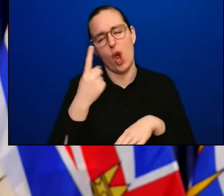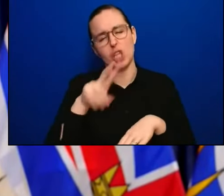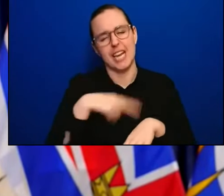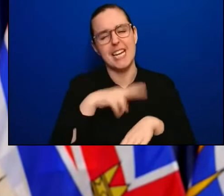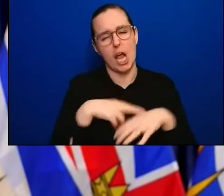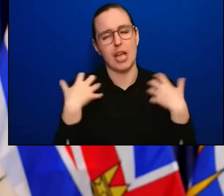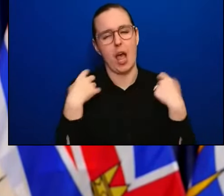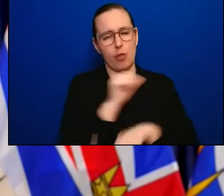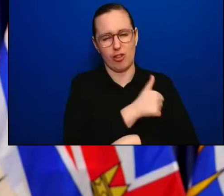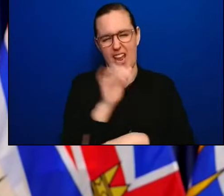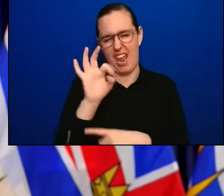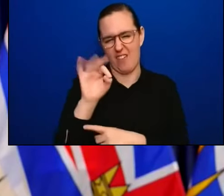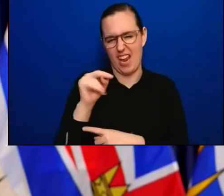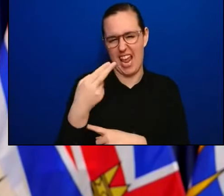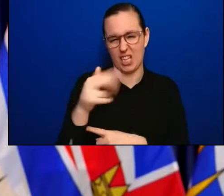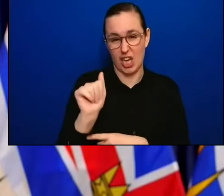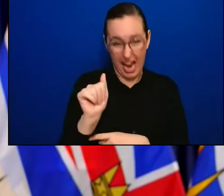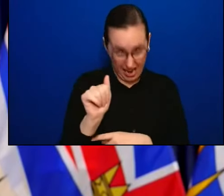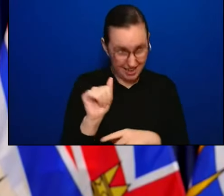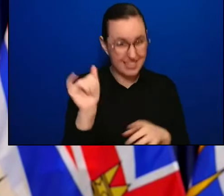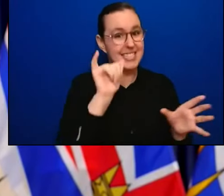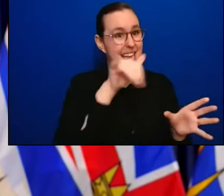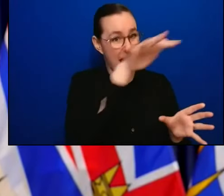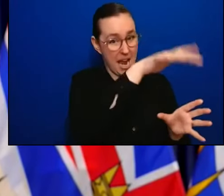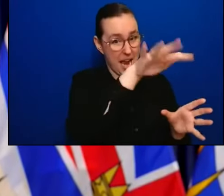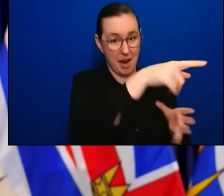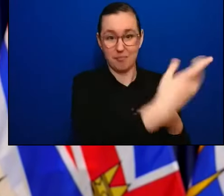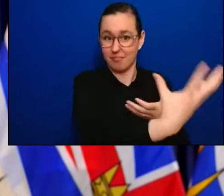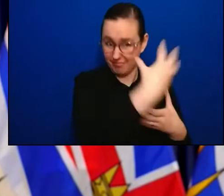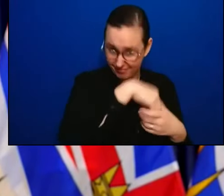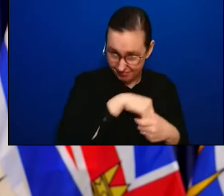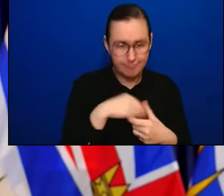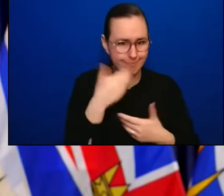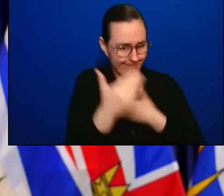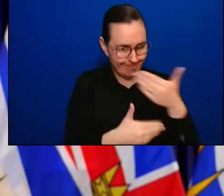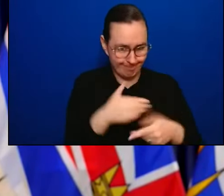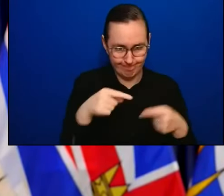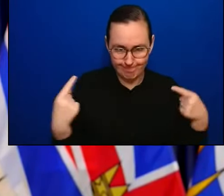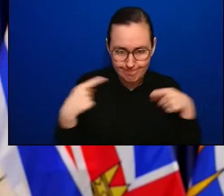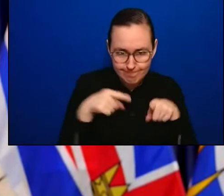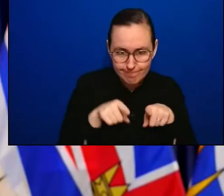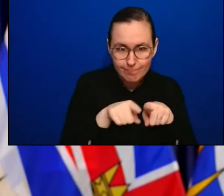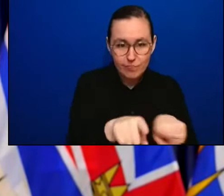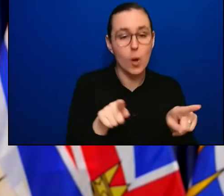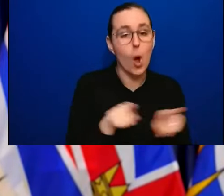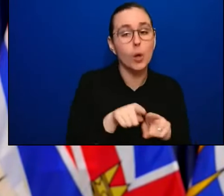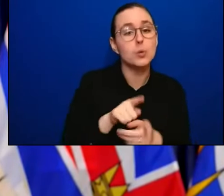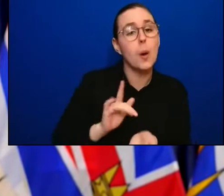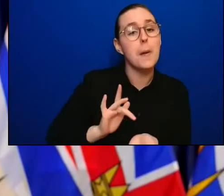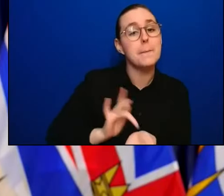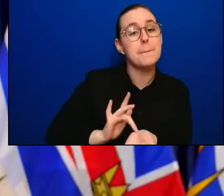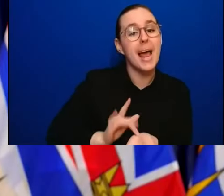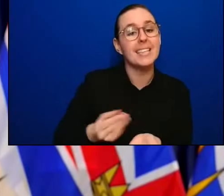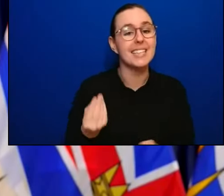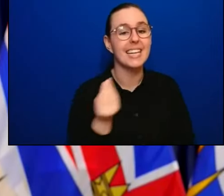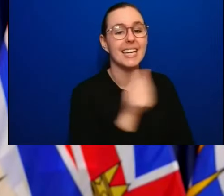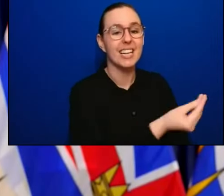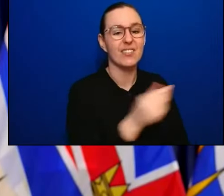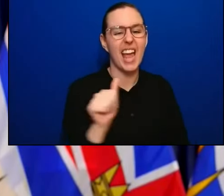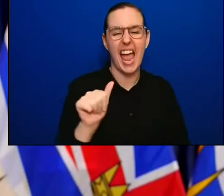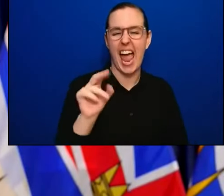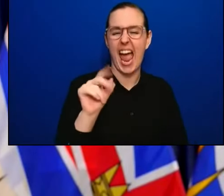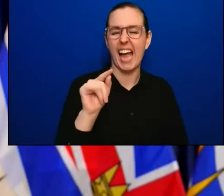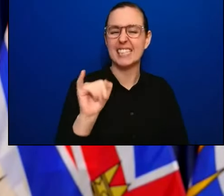And with respect to access to antivirals, those clinically vulnerable having priority, and with respect to to rapid